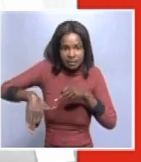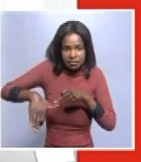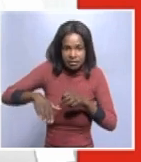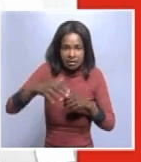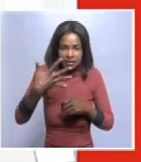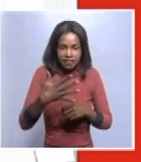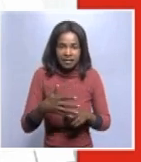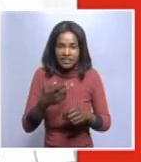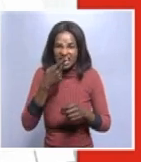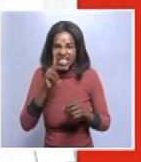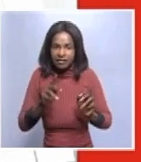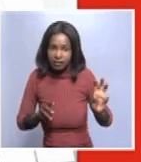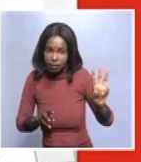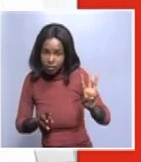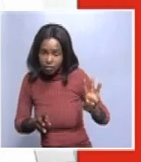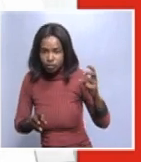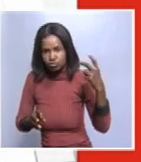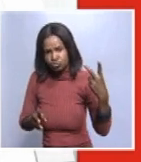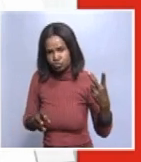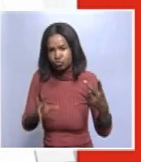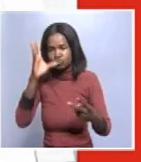And Karas, Kabango West, 2.